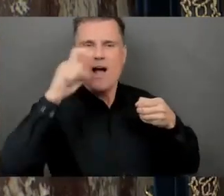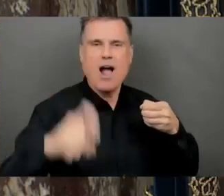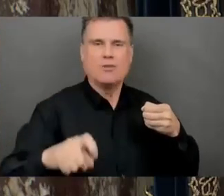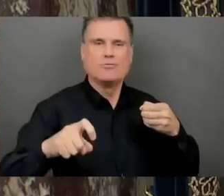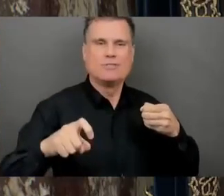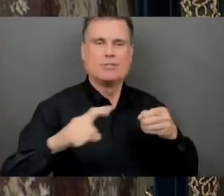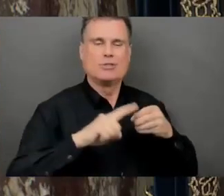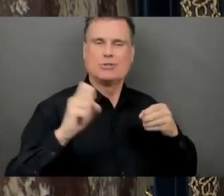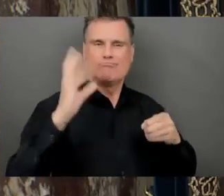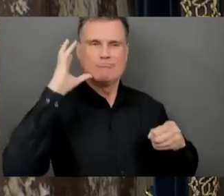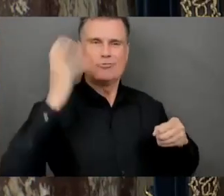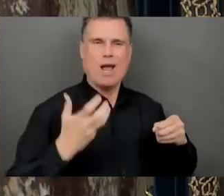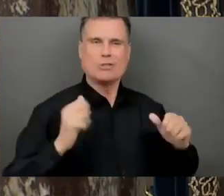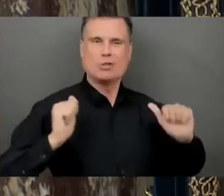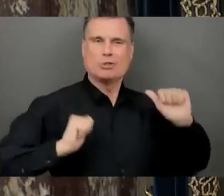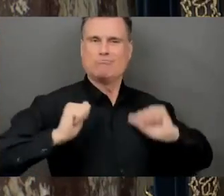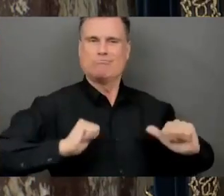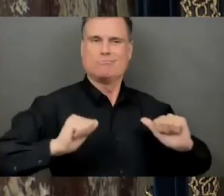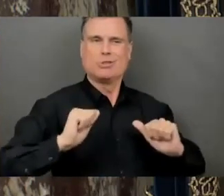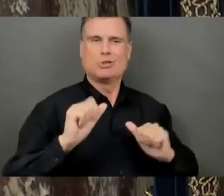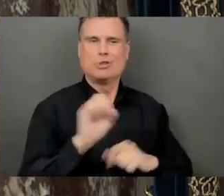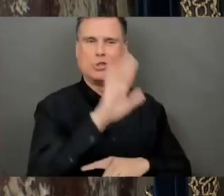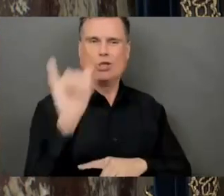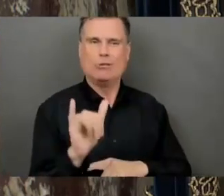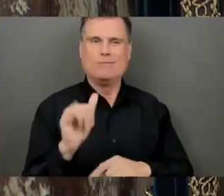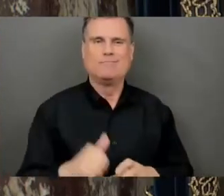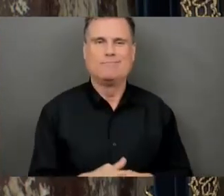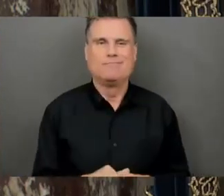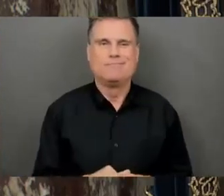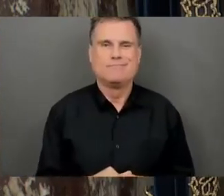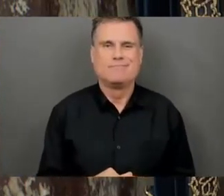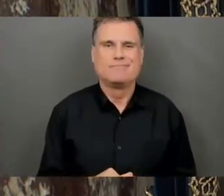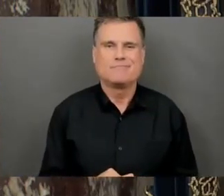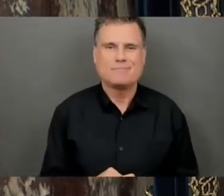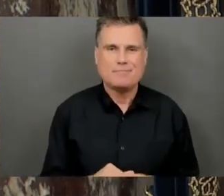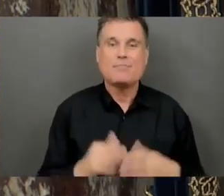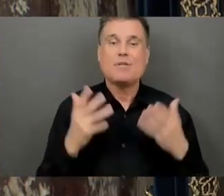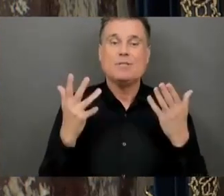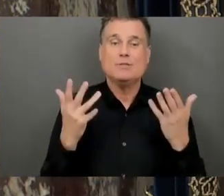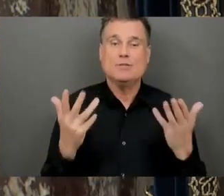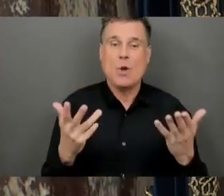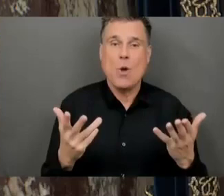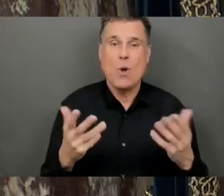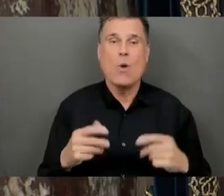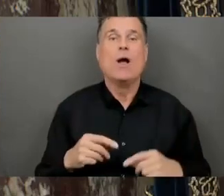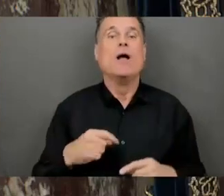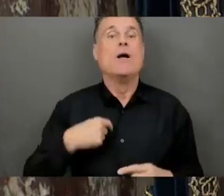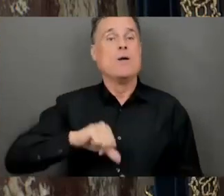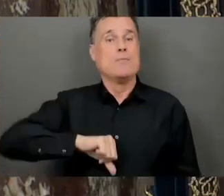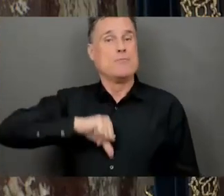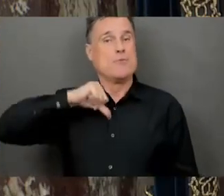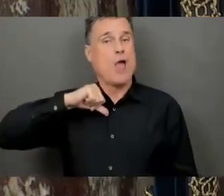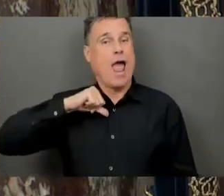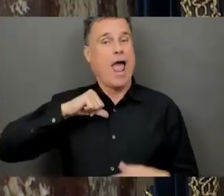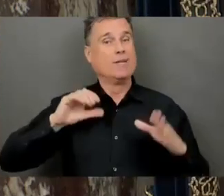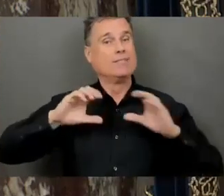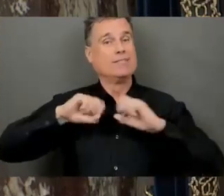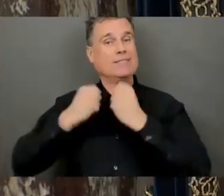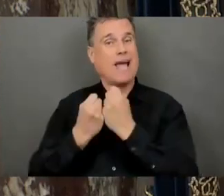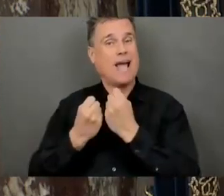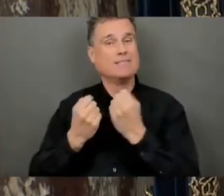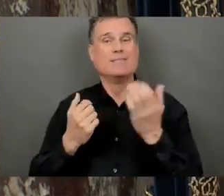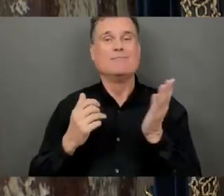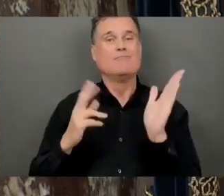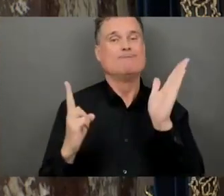and Martin Rooney. Surrey Pride Society was officially registered as a non-profit society in British Columbia in 2012,